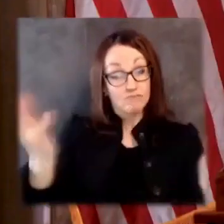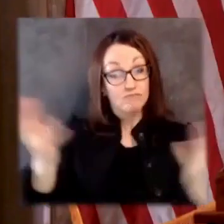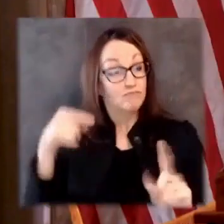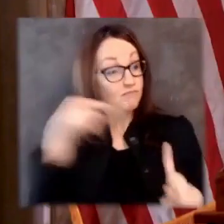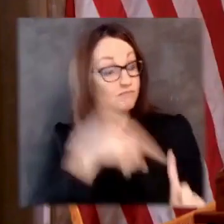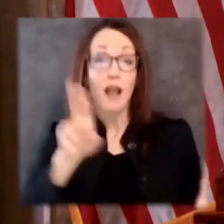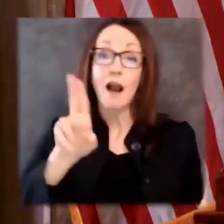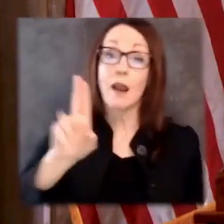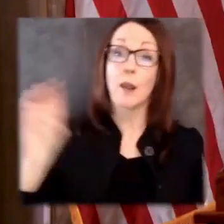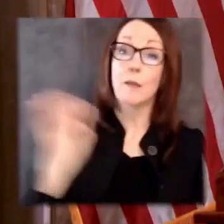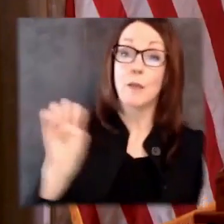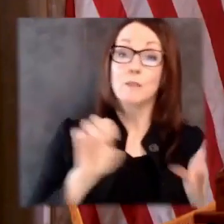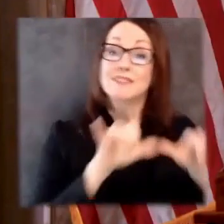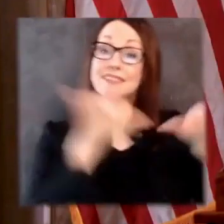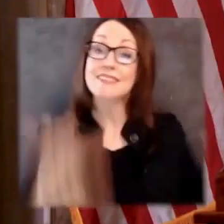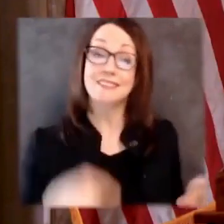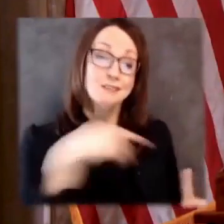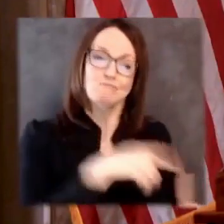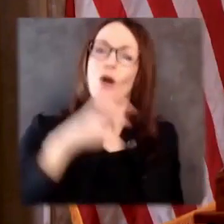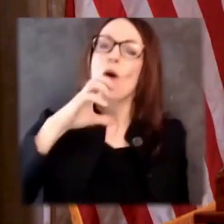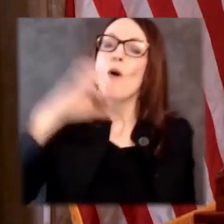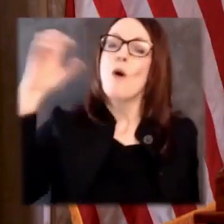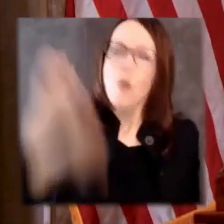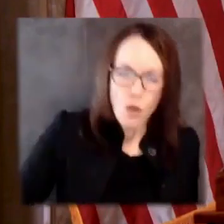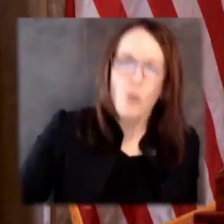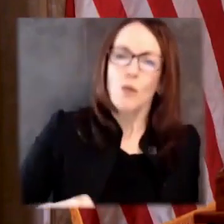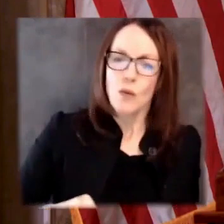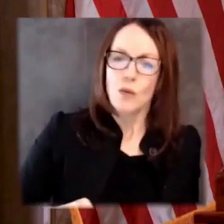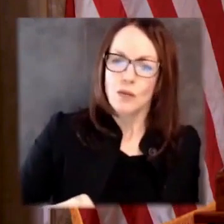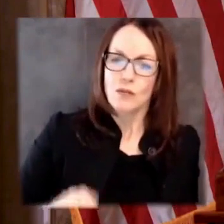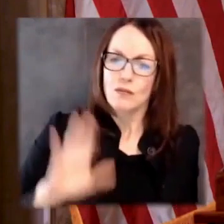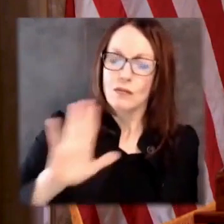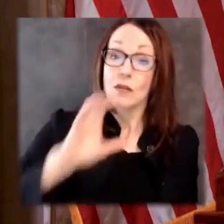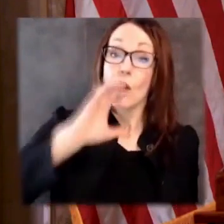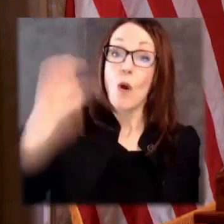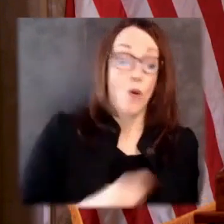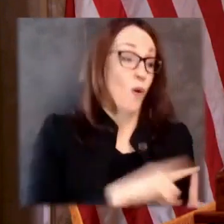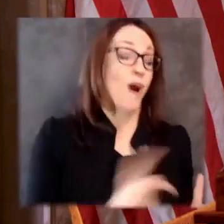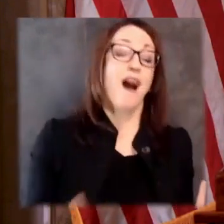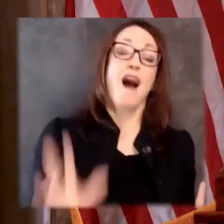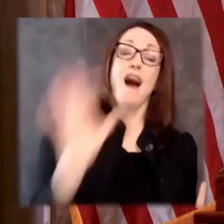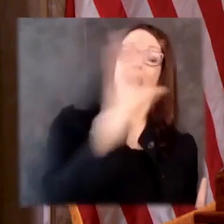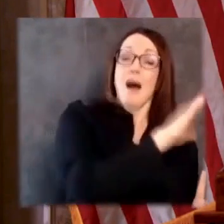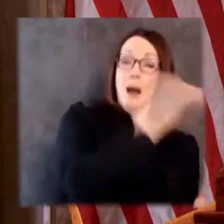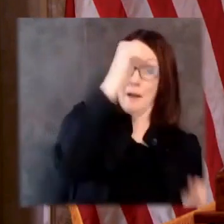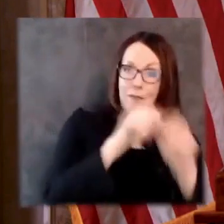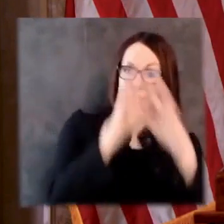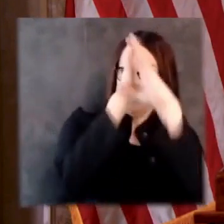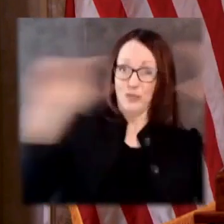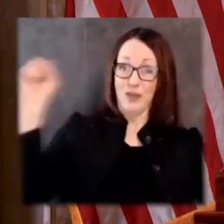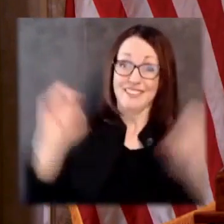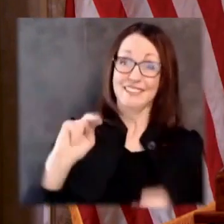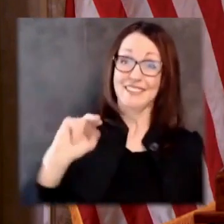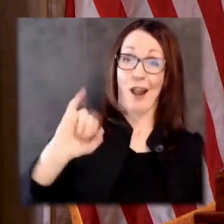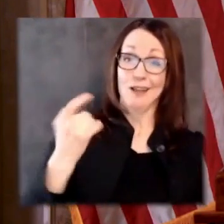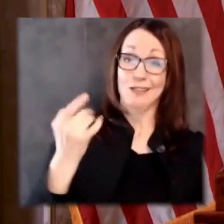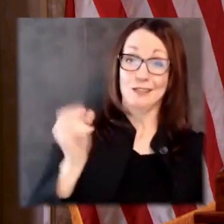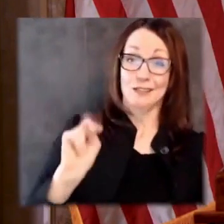Our antiquated system isn't quite as old as I am, but it's been around since Richard Nixon was president.